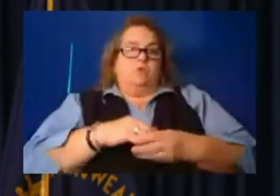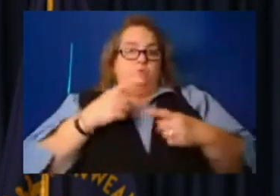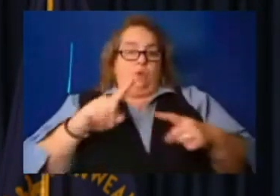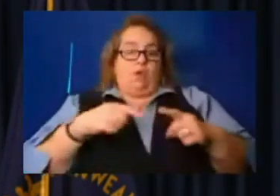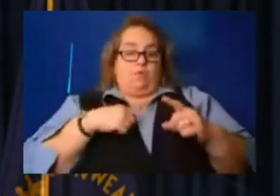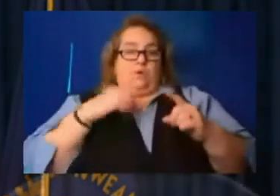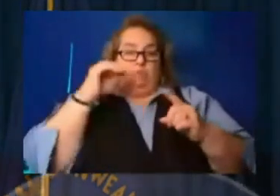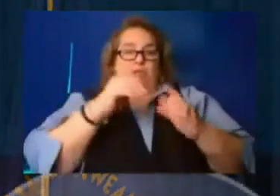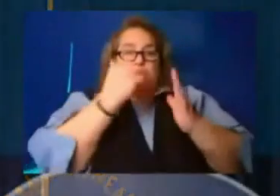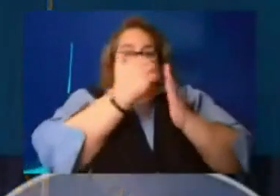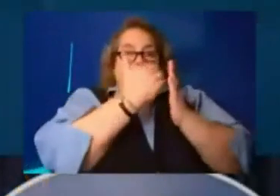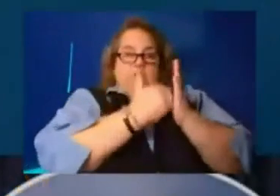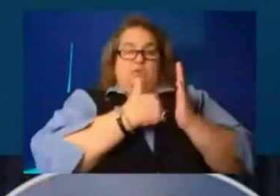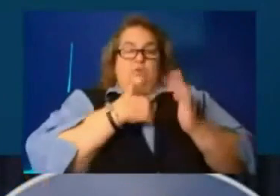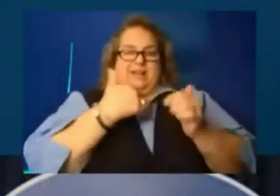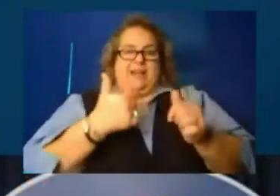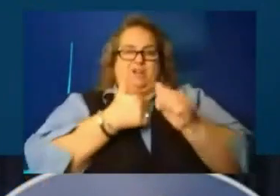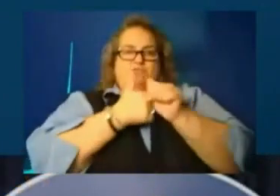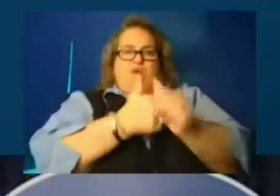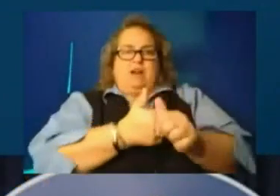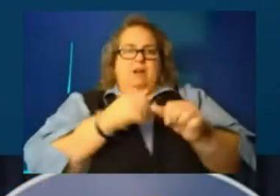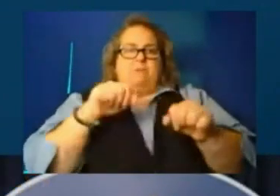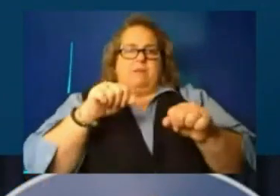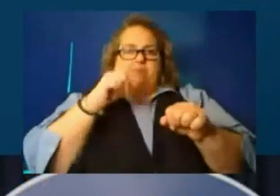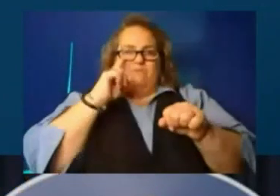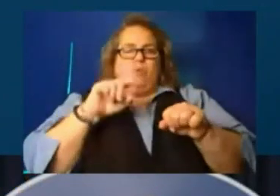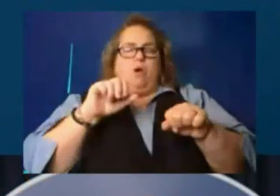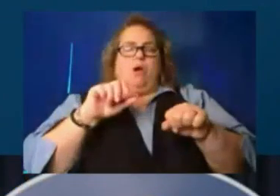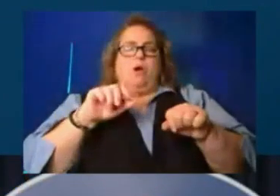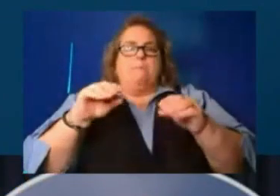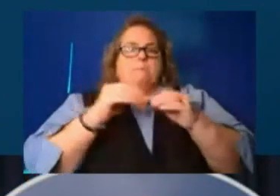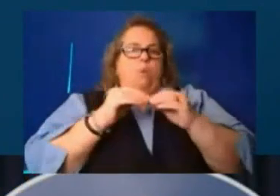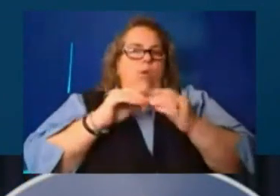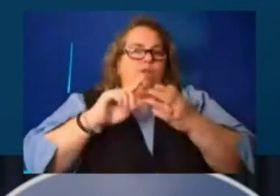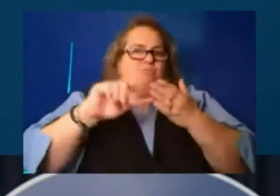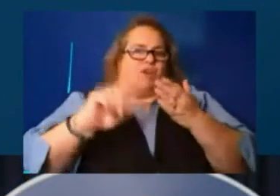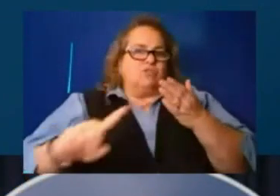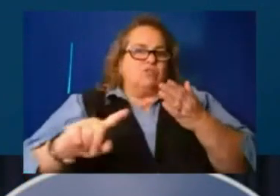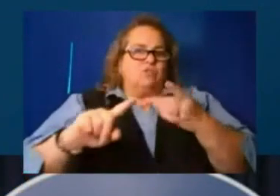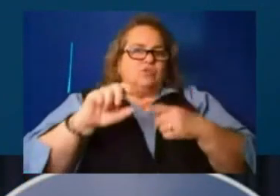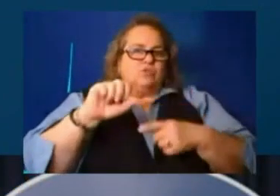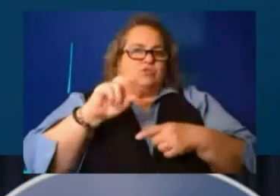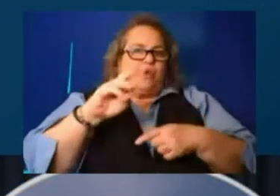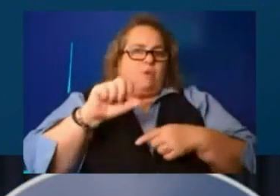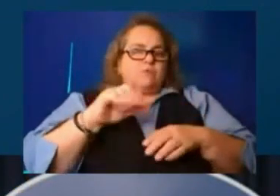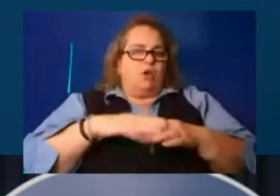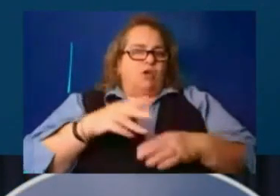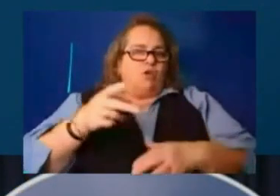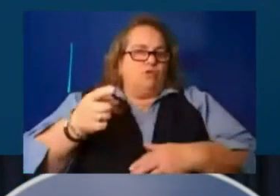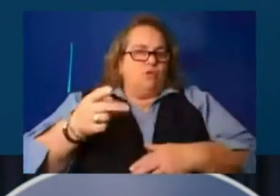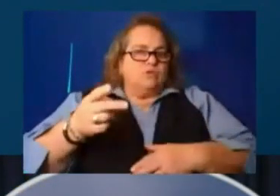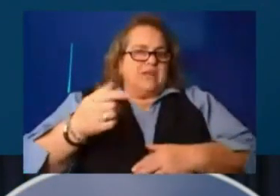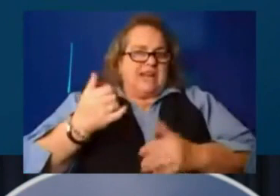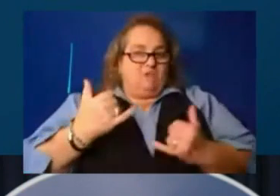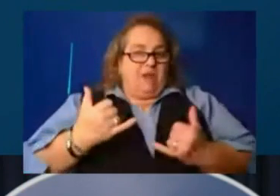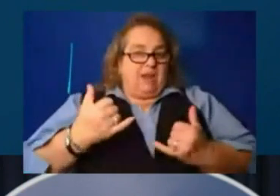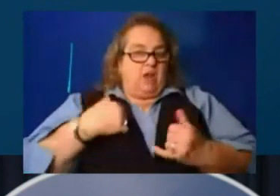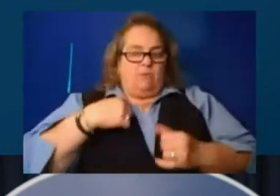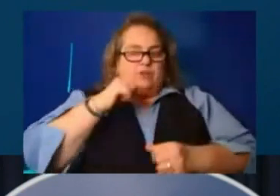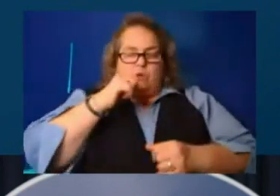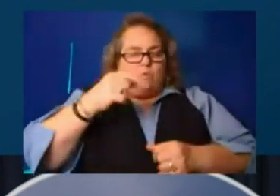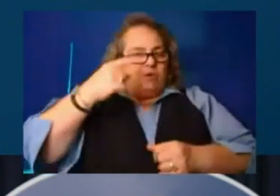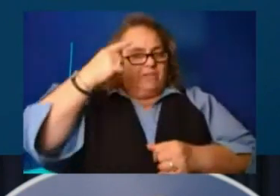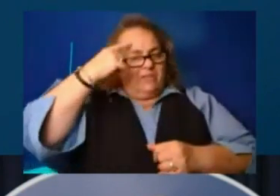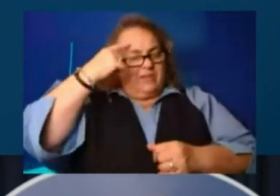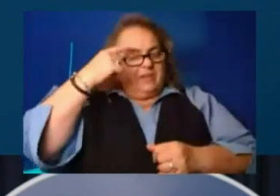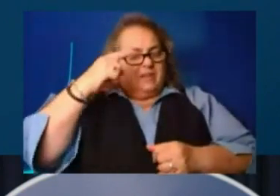tracking the possibility for additional thunderstorms on Thursday. So right now, I don't think that there is, um, an